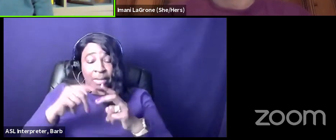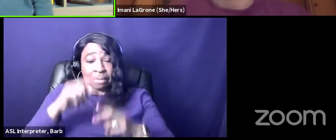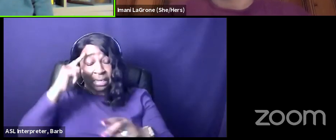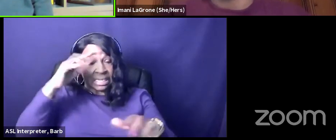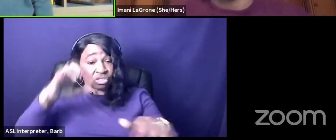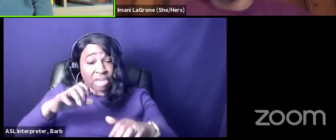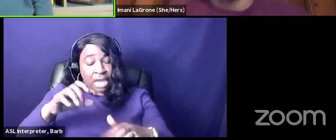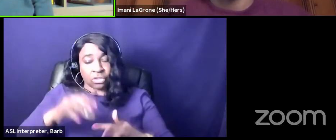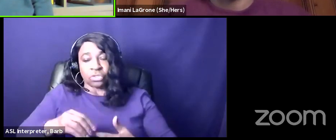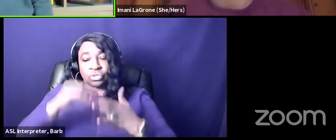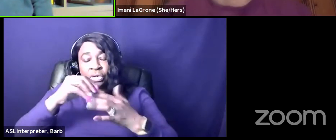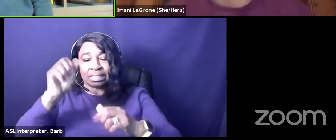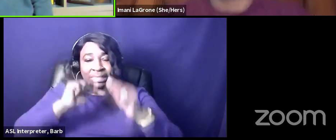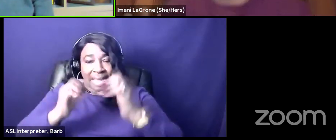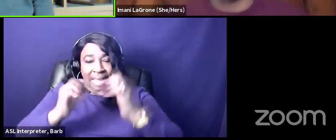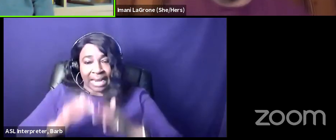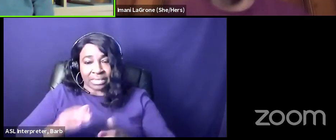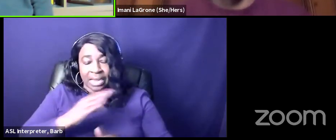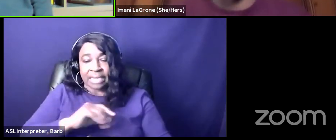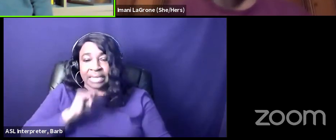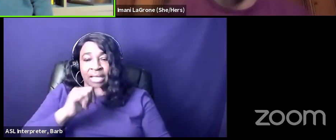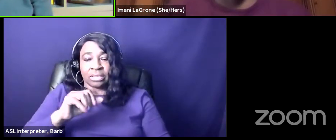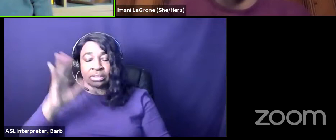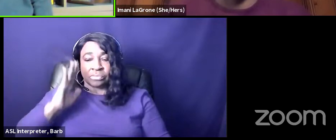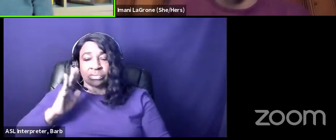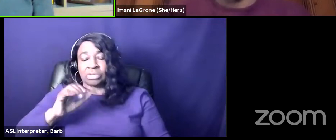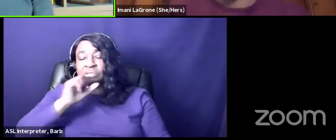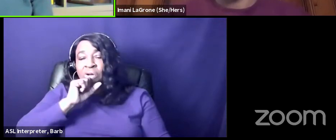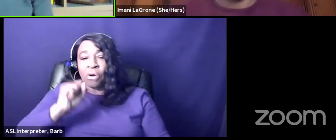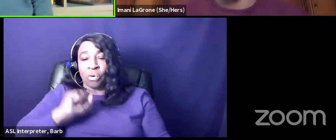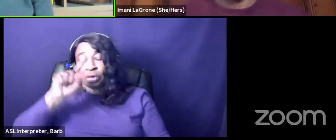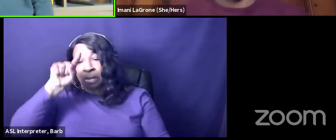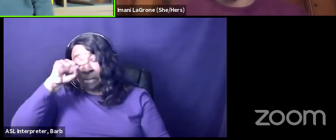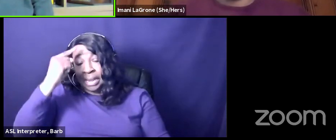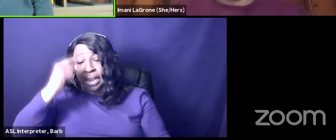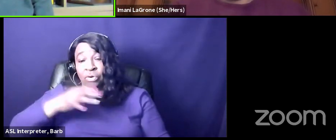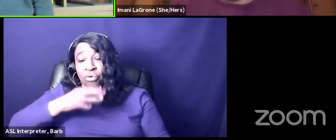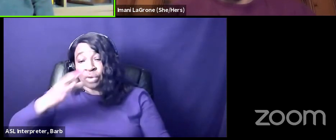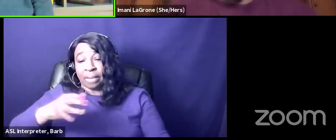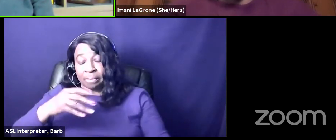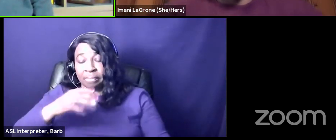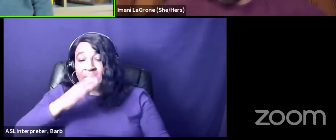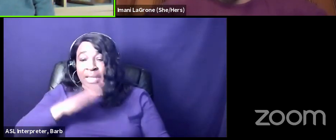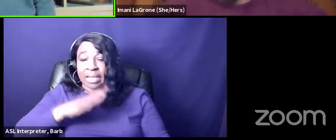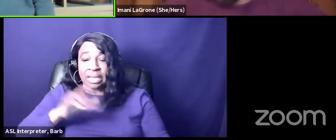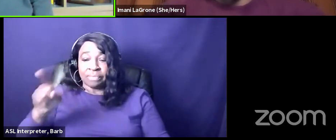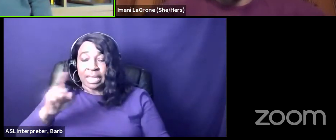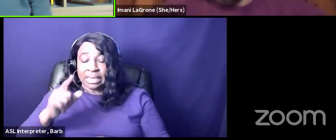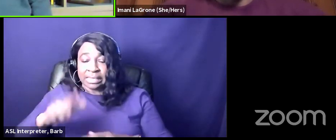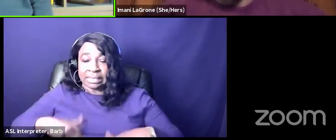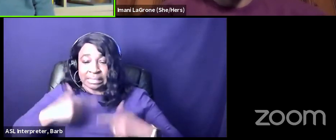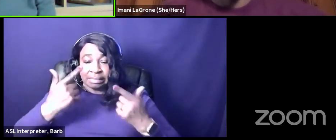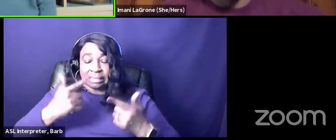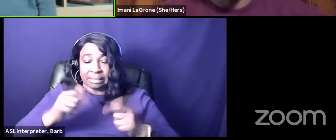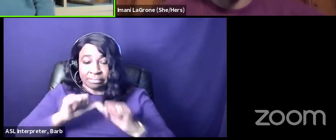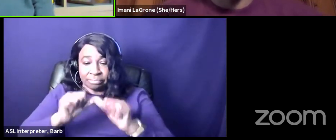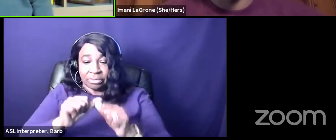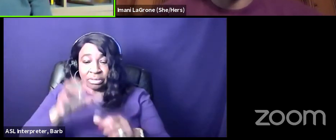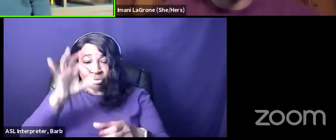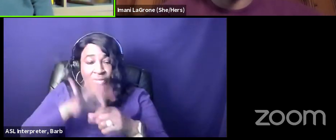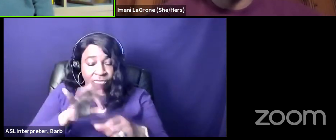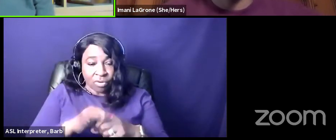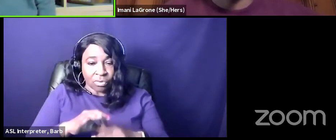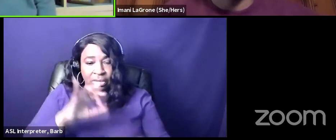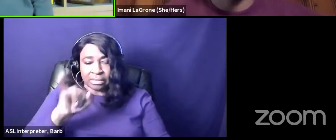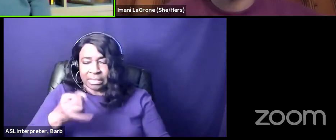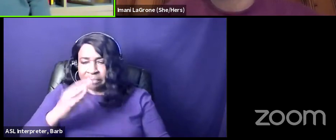and not any of the old black grannies who stayed in line for eight hours to vote i mean this is like you know people like joe biden why did you know why